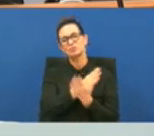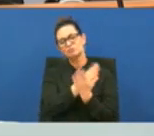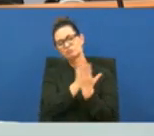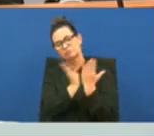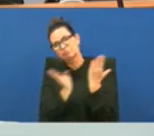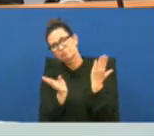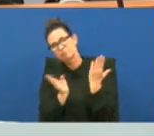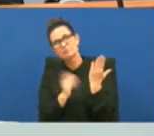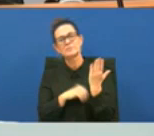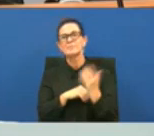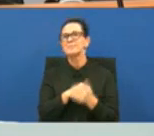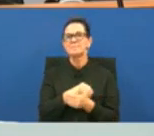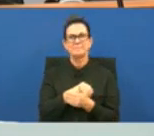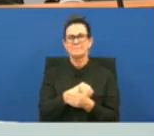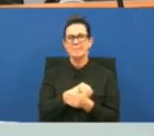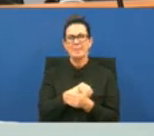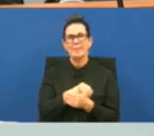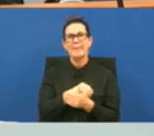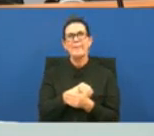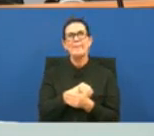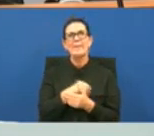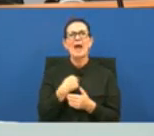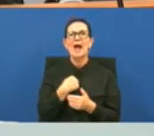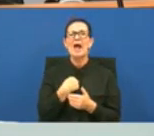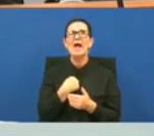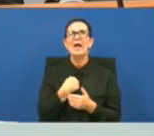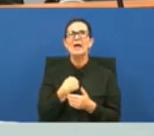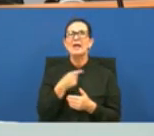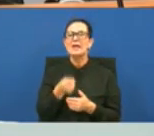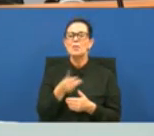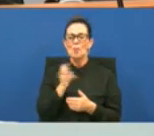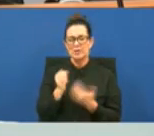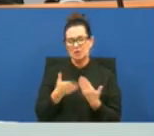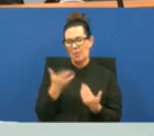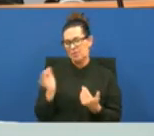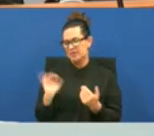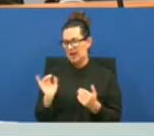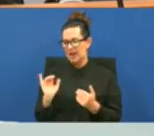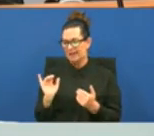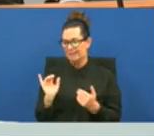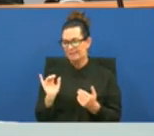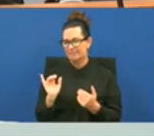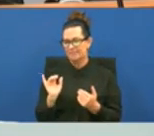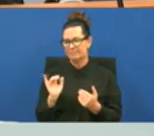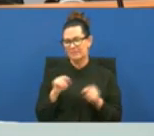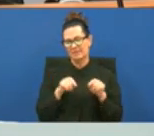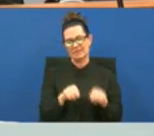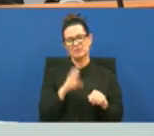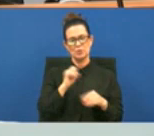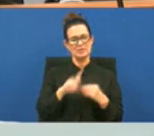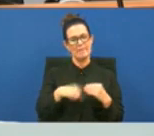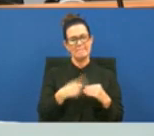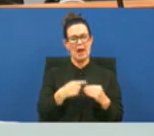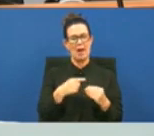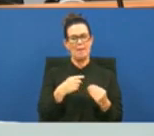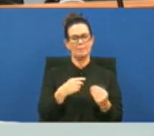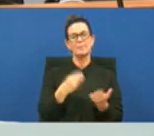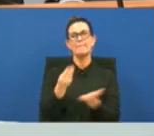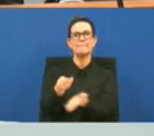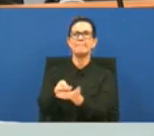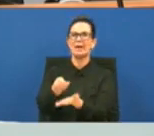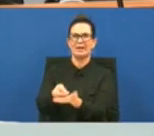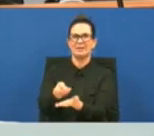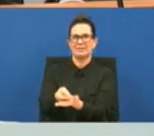as um and i don't want to quote her but it was almost like this is all about money this is not about helping people